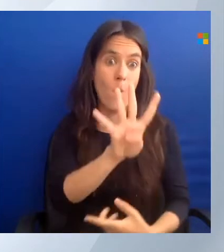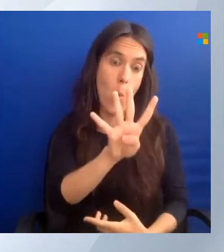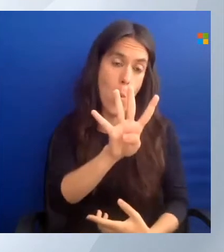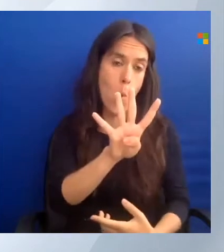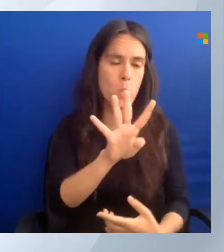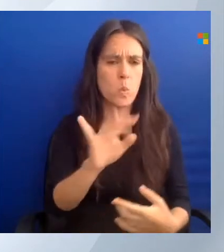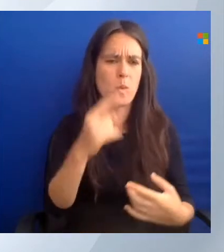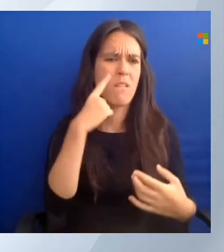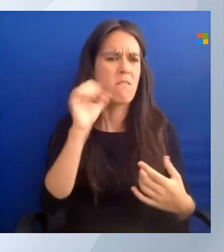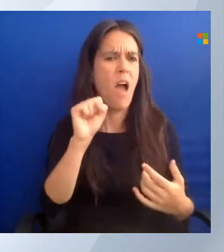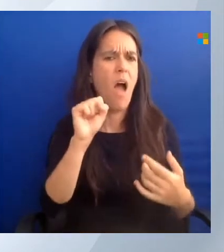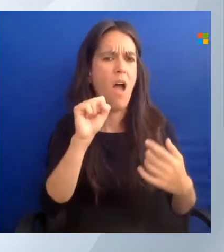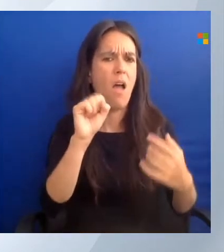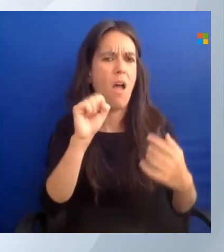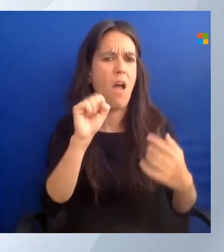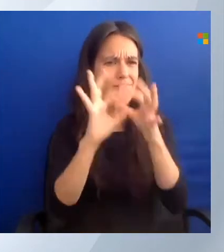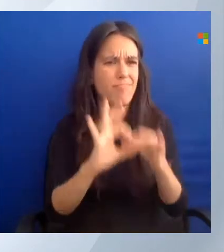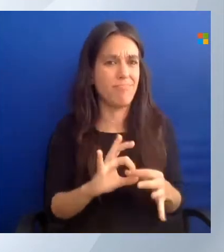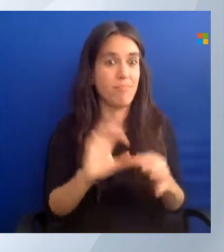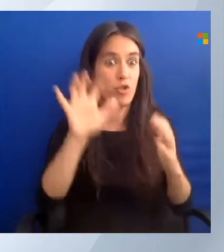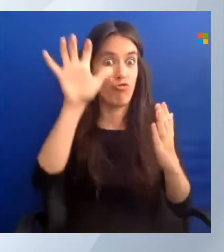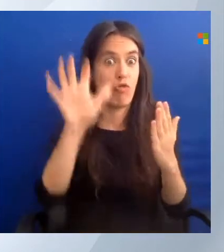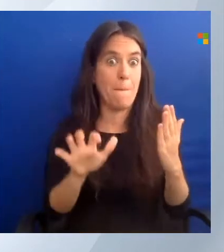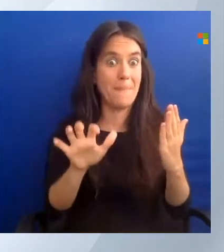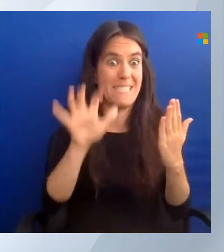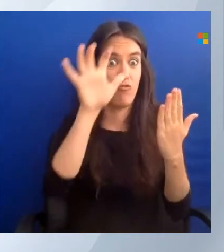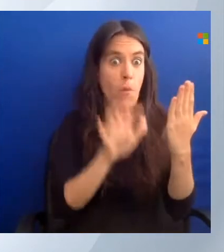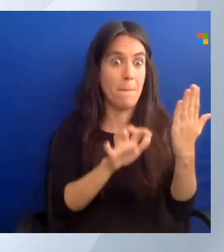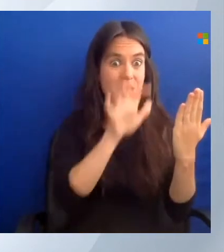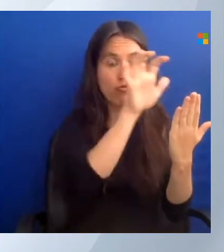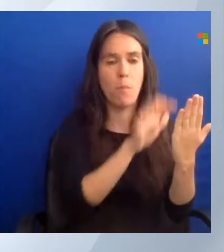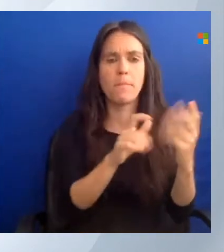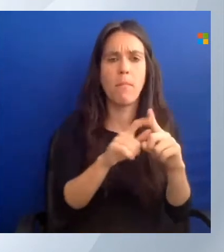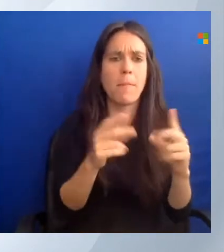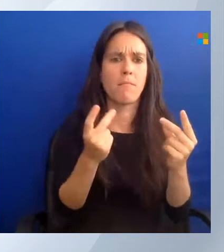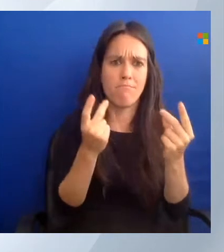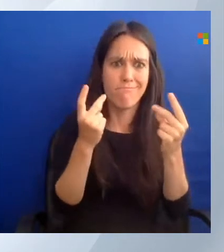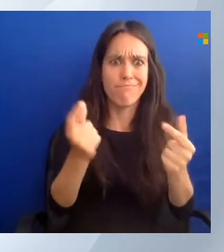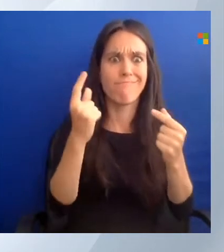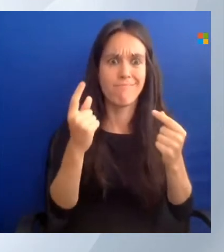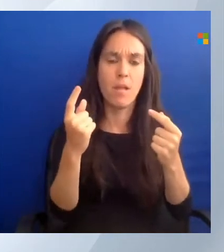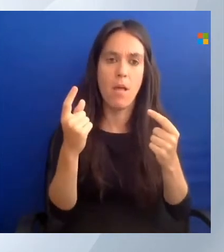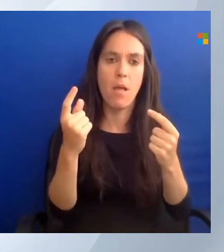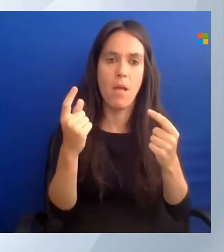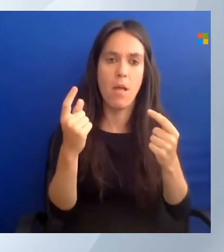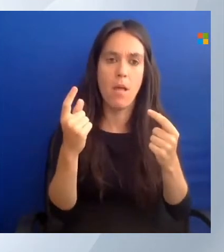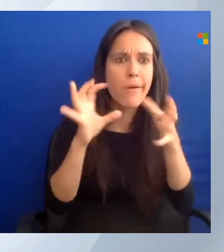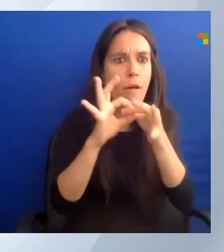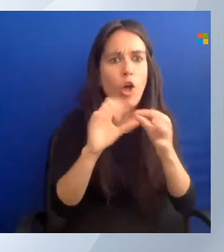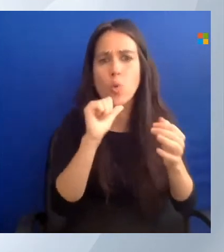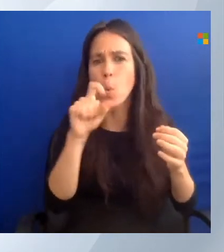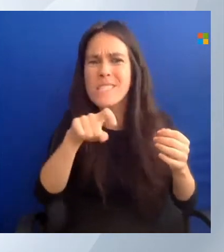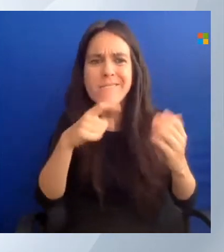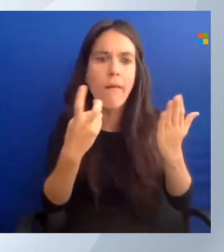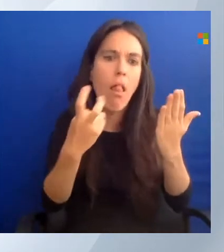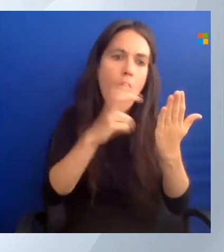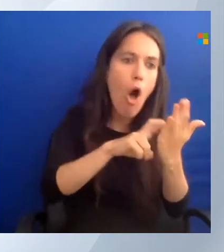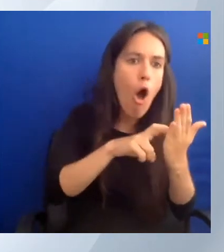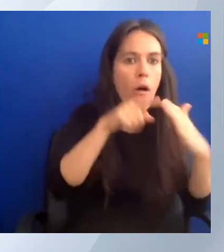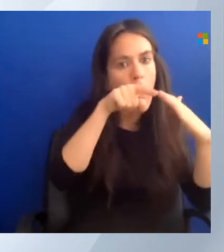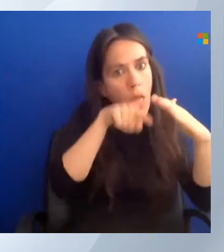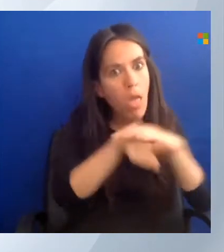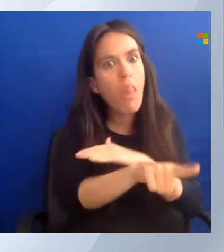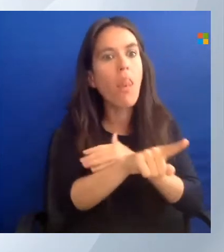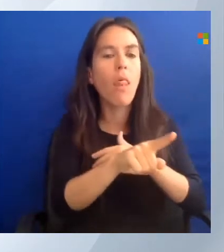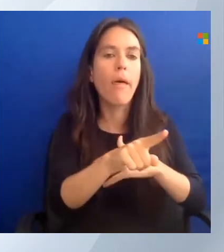this can be very handy for quick management. I do not need to log in or look at service accounts or how I'm going to